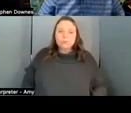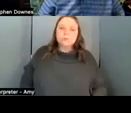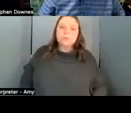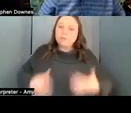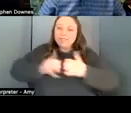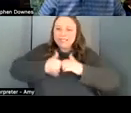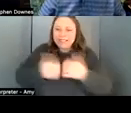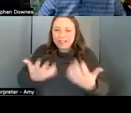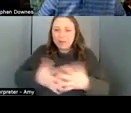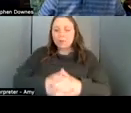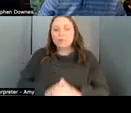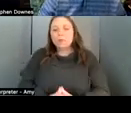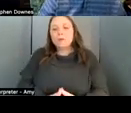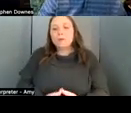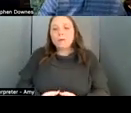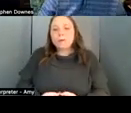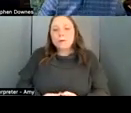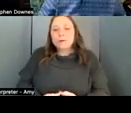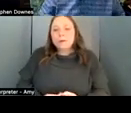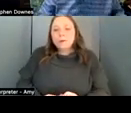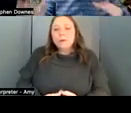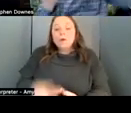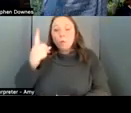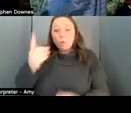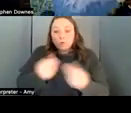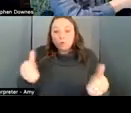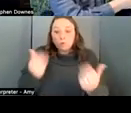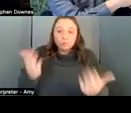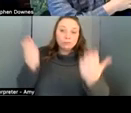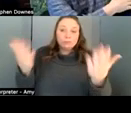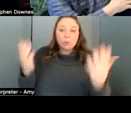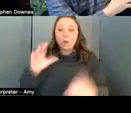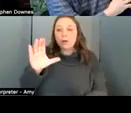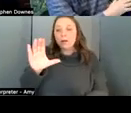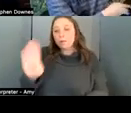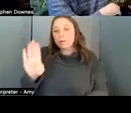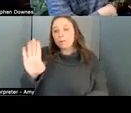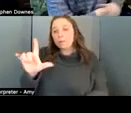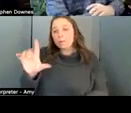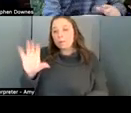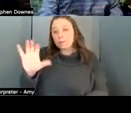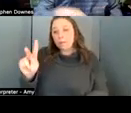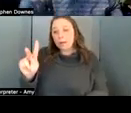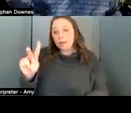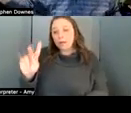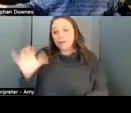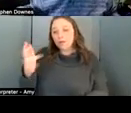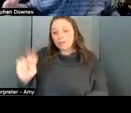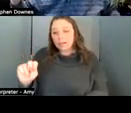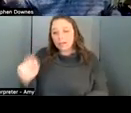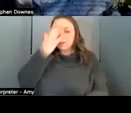one solution that's been suggested the blockchain forget about financial markets and all of that stuff forget about